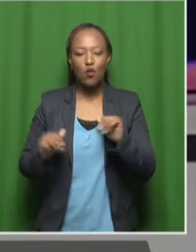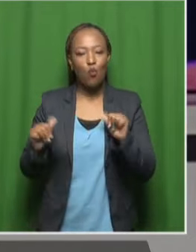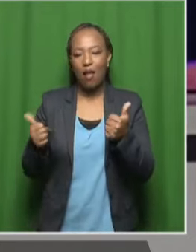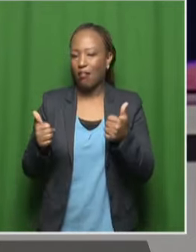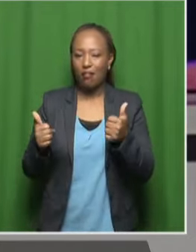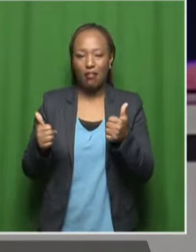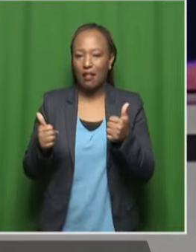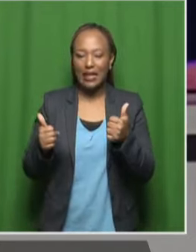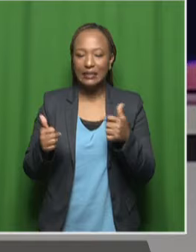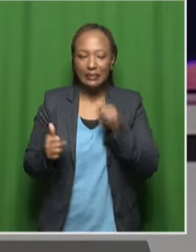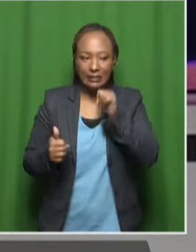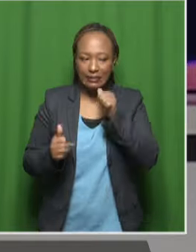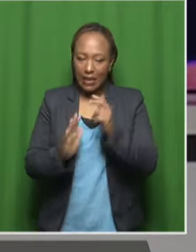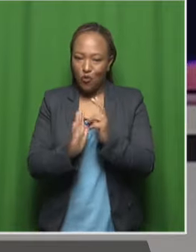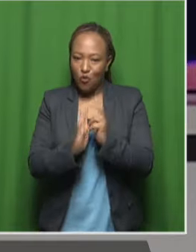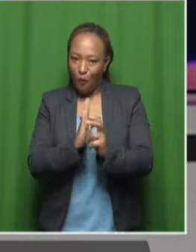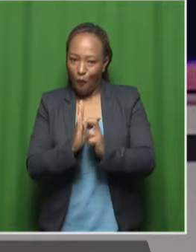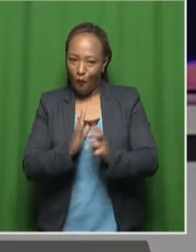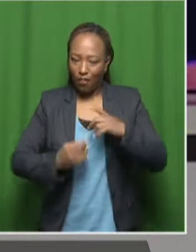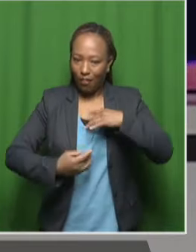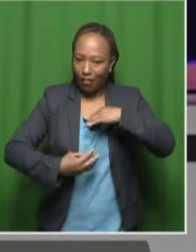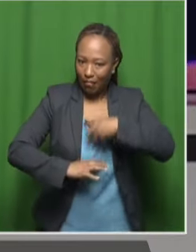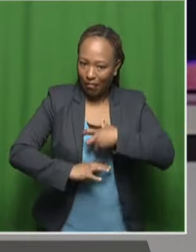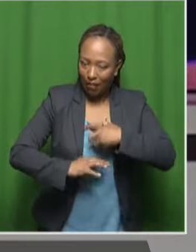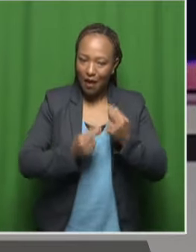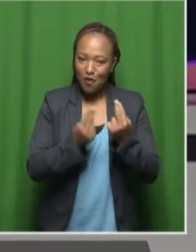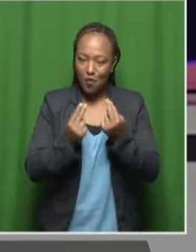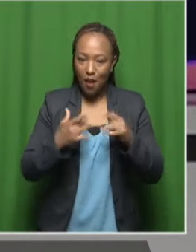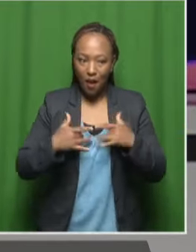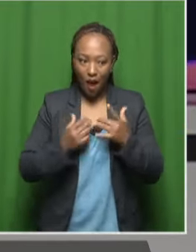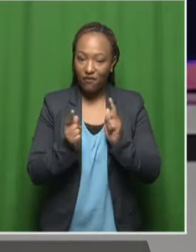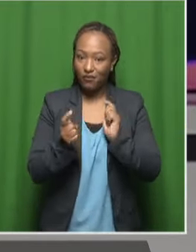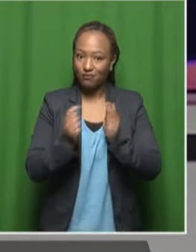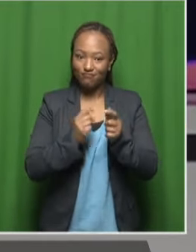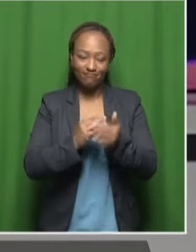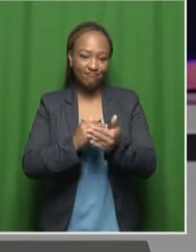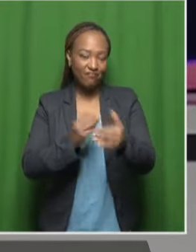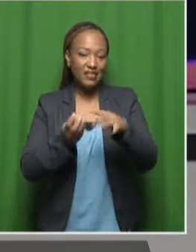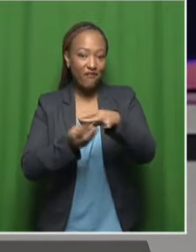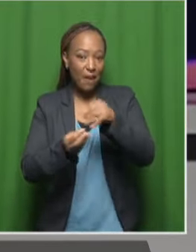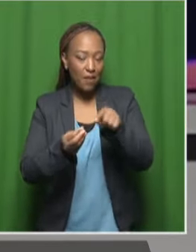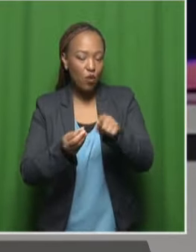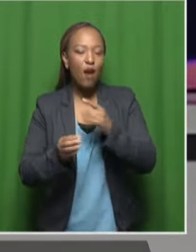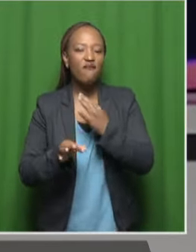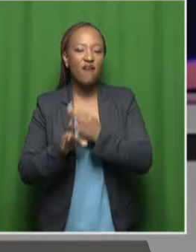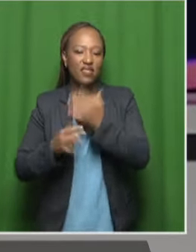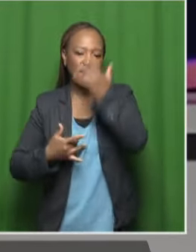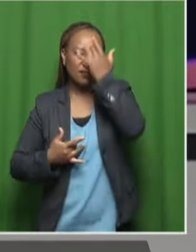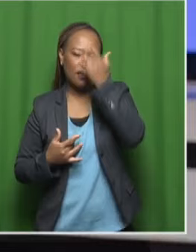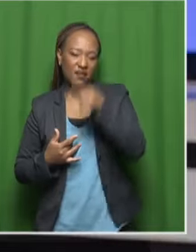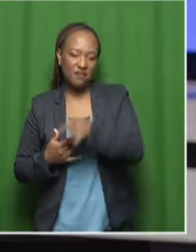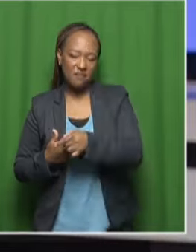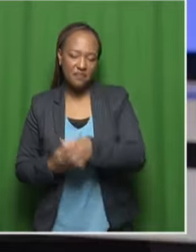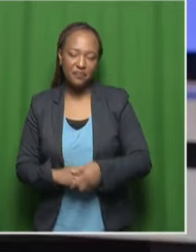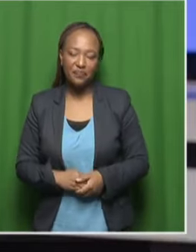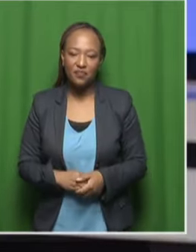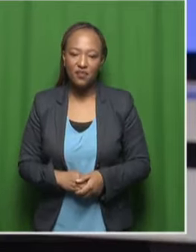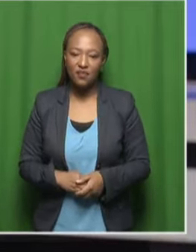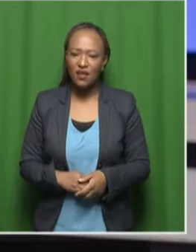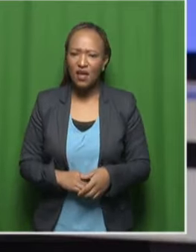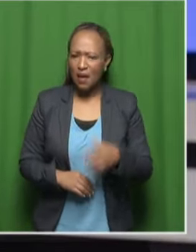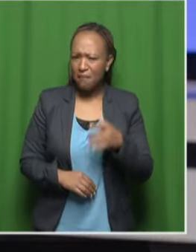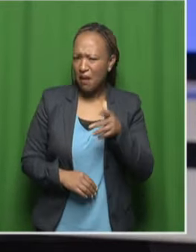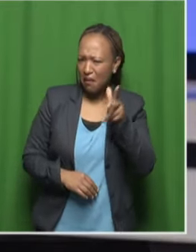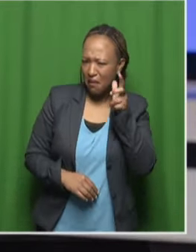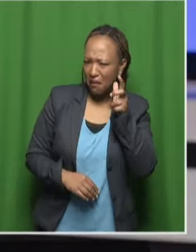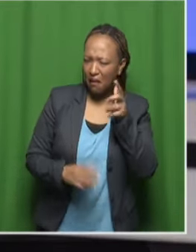set of rules and a new set of the way that life is going to work as this family. Yeah, yeah. And I sense a bit of comedy, a little